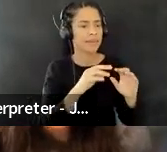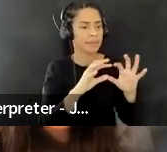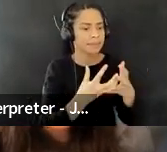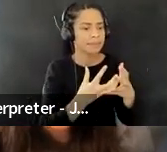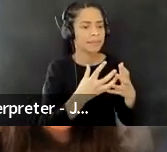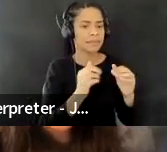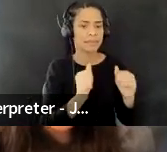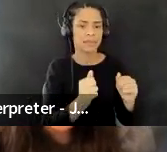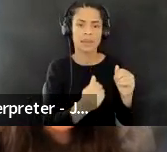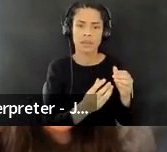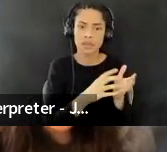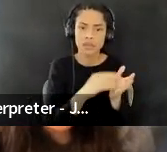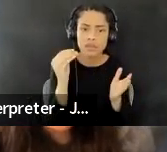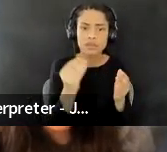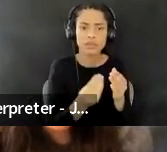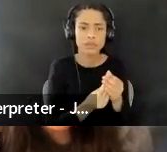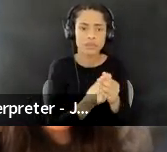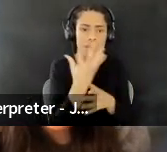public space.